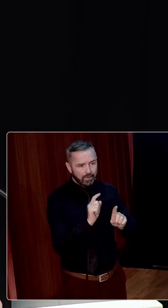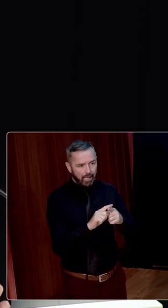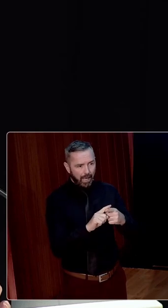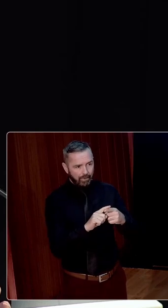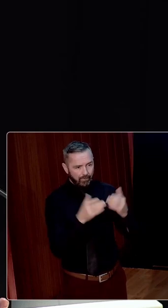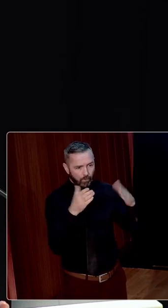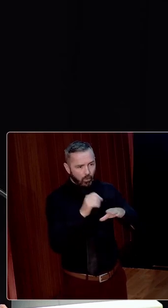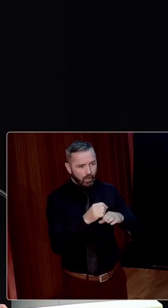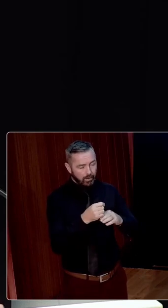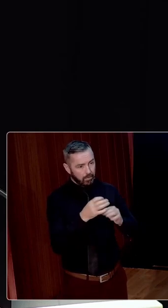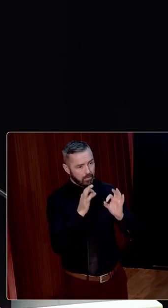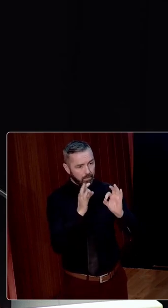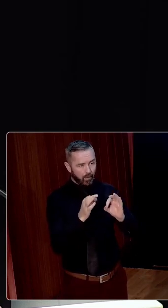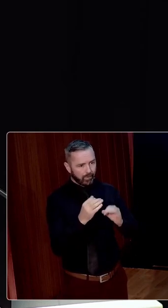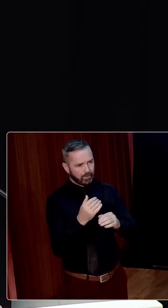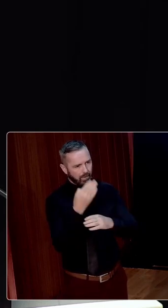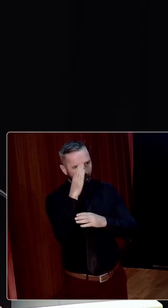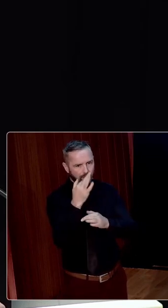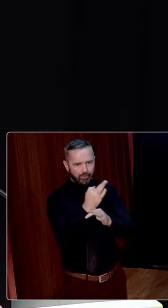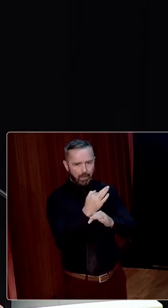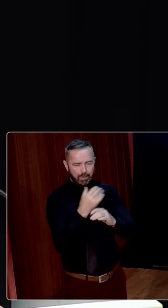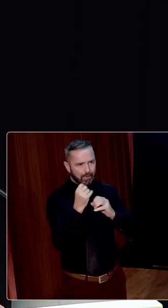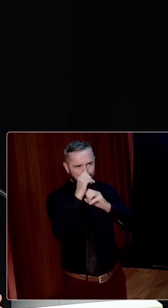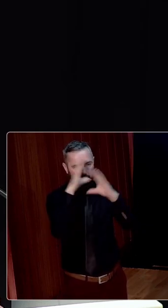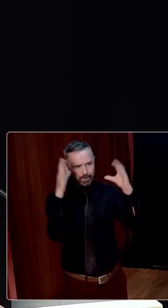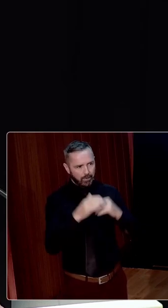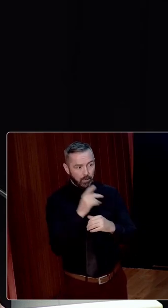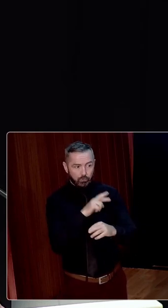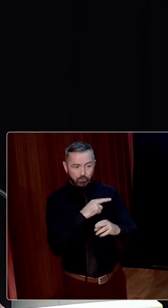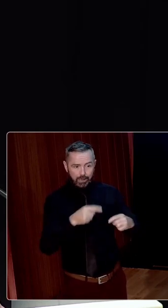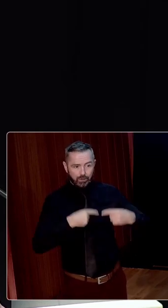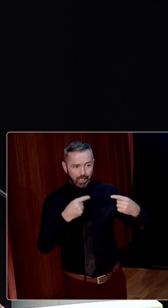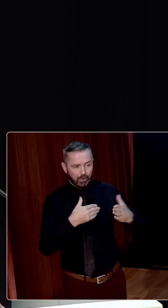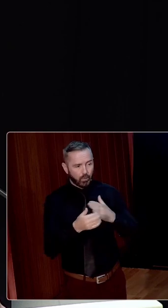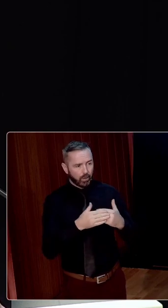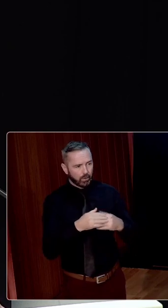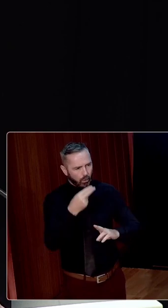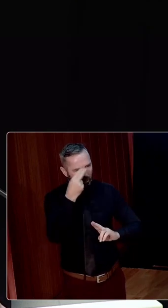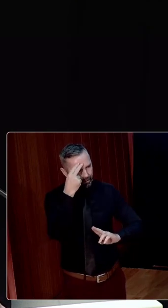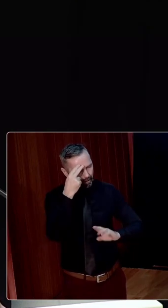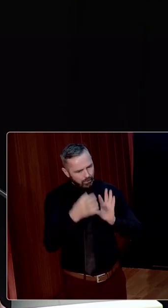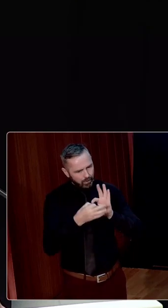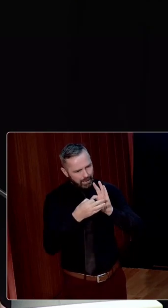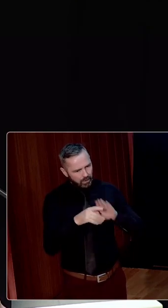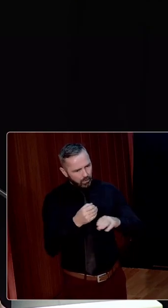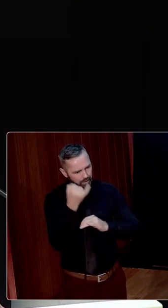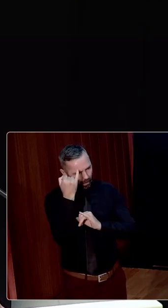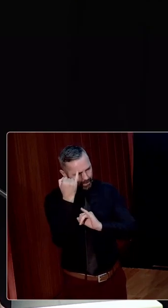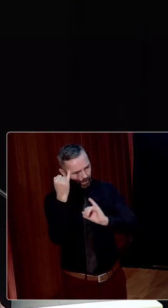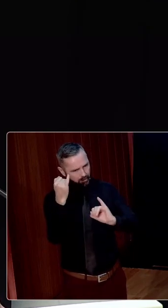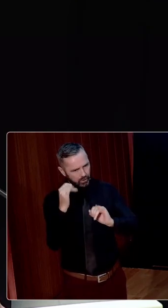ideology of the Irish family as a concept, the real challenge is in elucidating and understanding the relationship between that